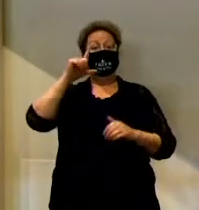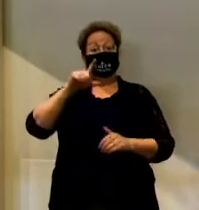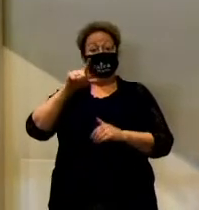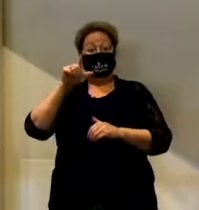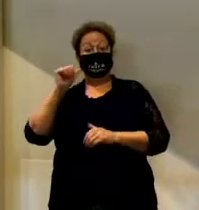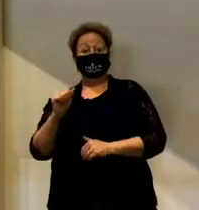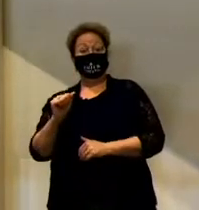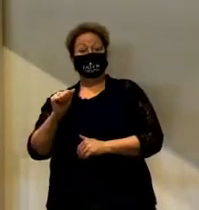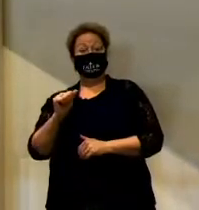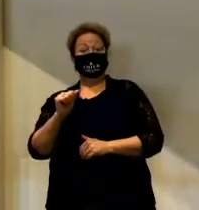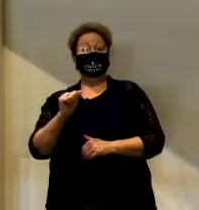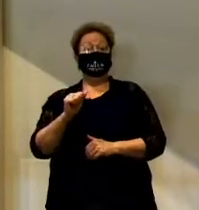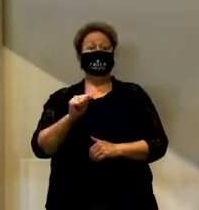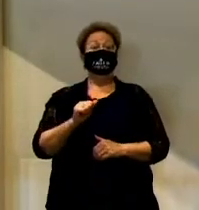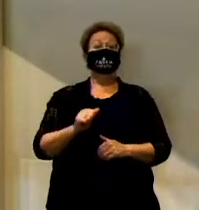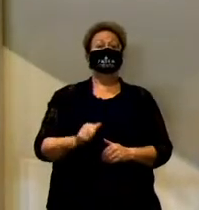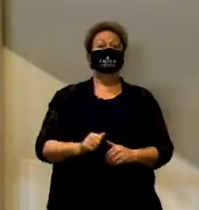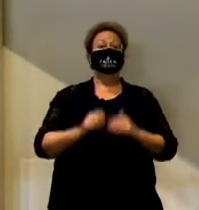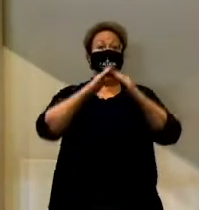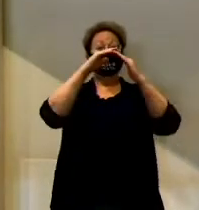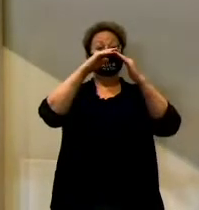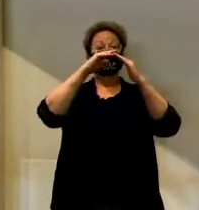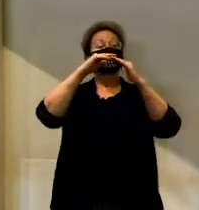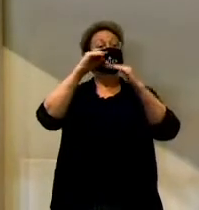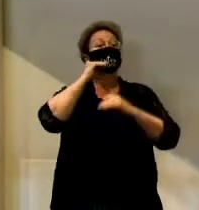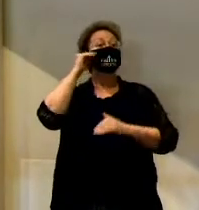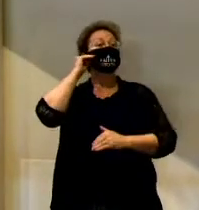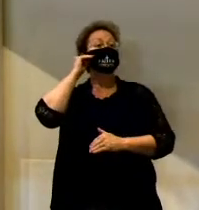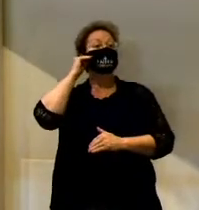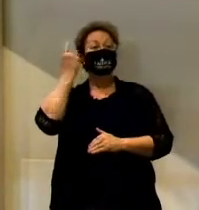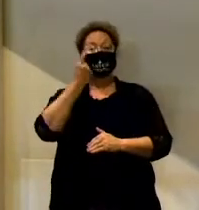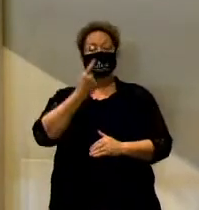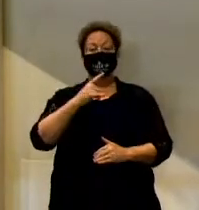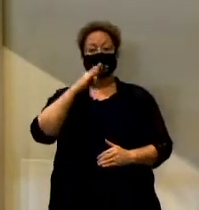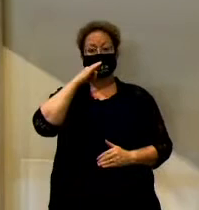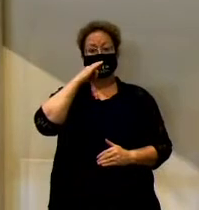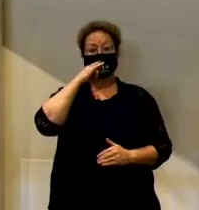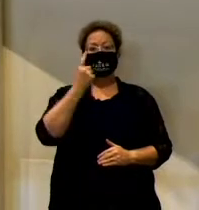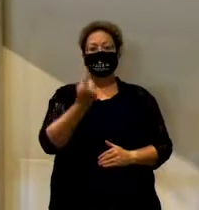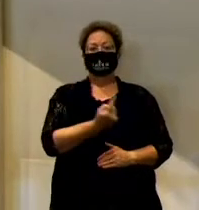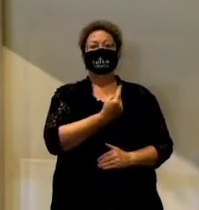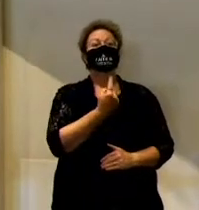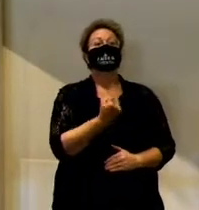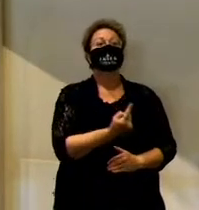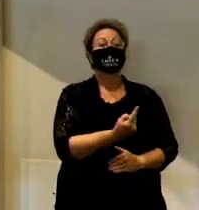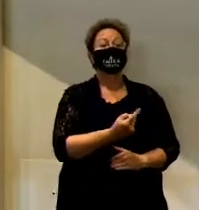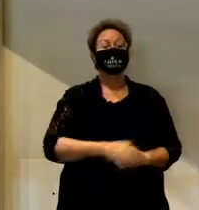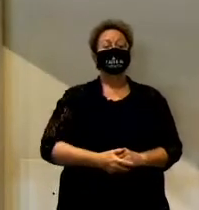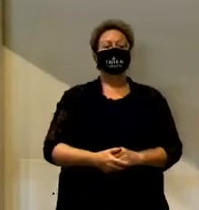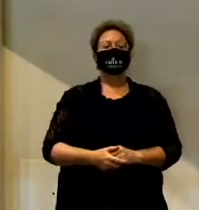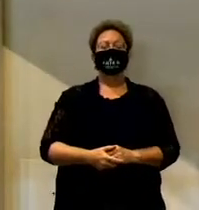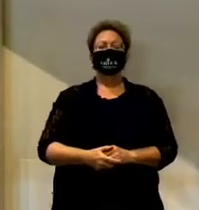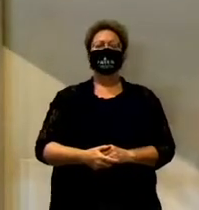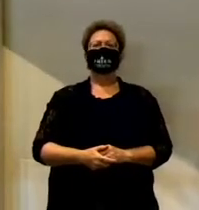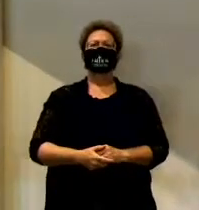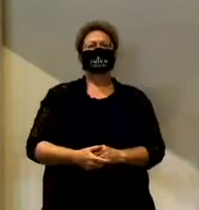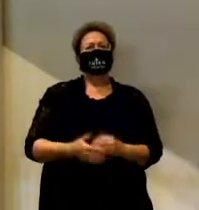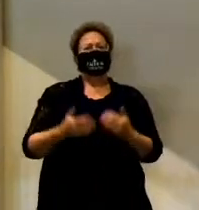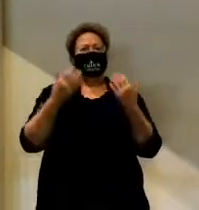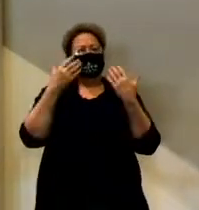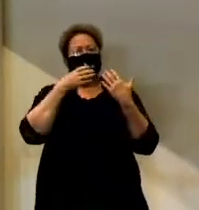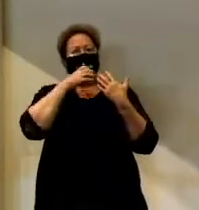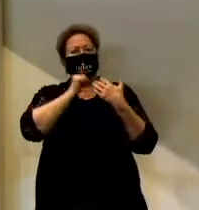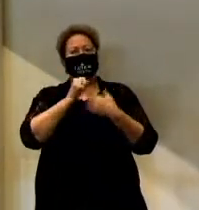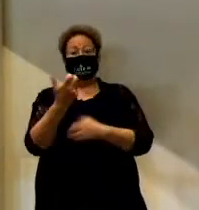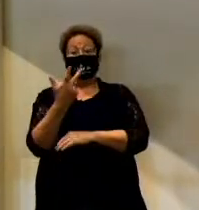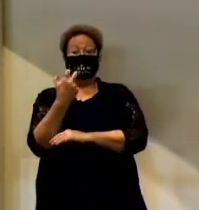which is a Catholic orphanage. And because of his age, he, like some of the older orphans, really wonder if they're ever going to have